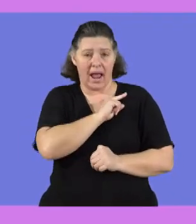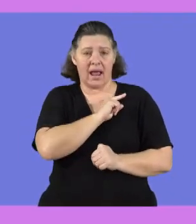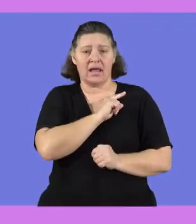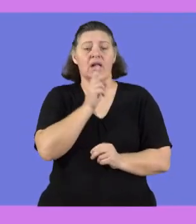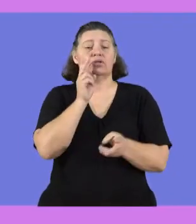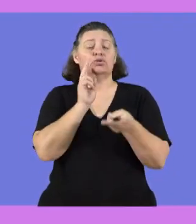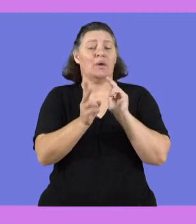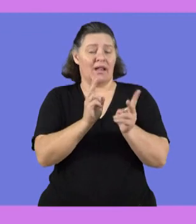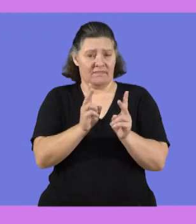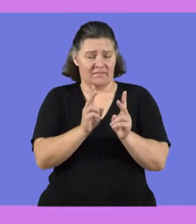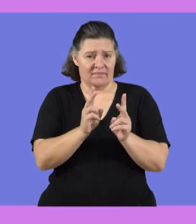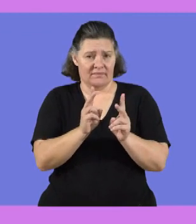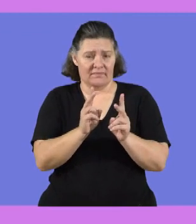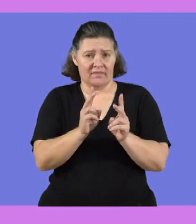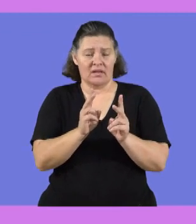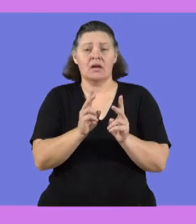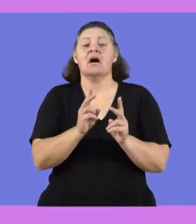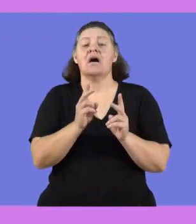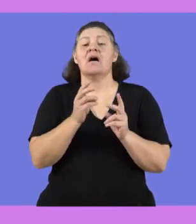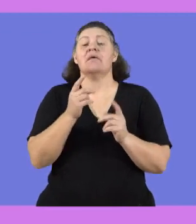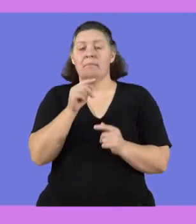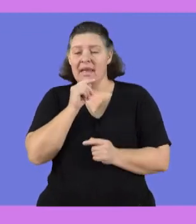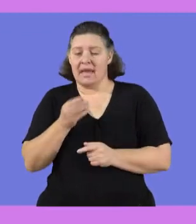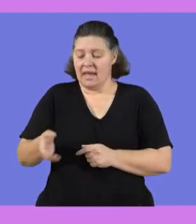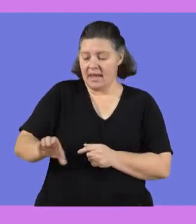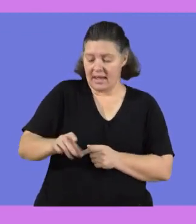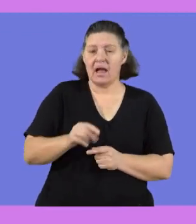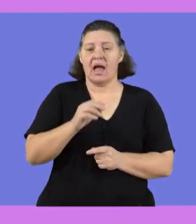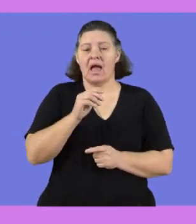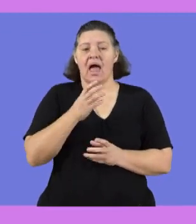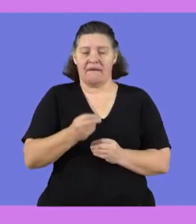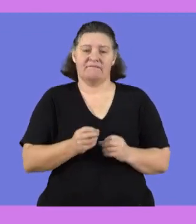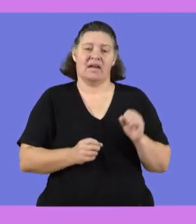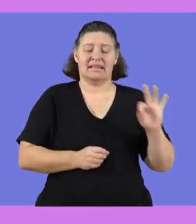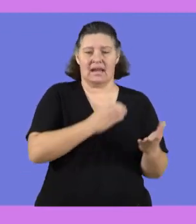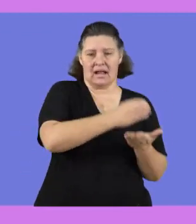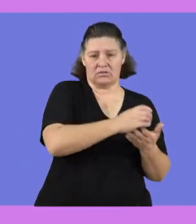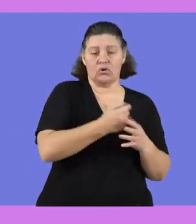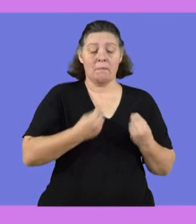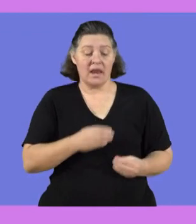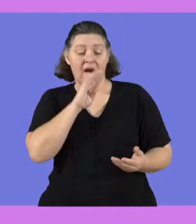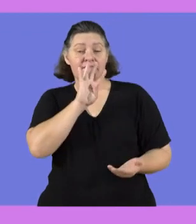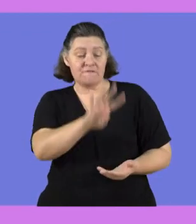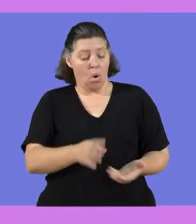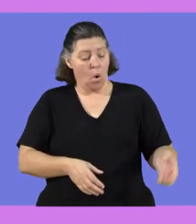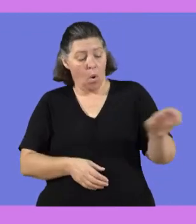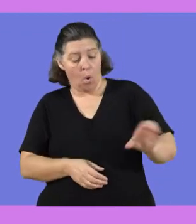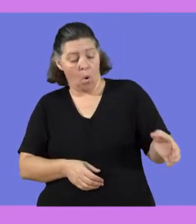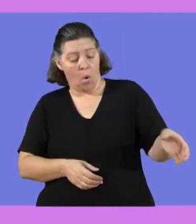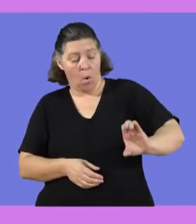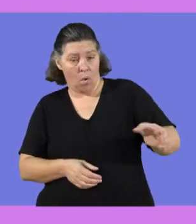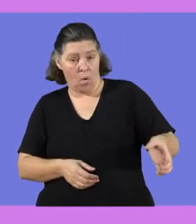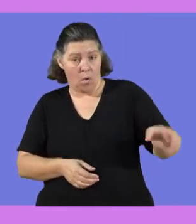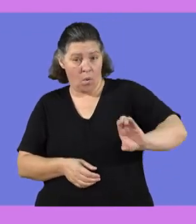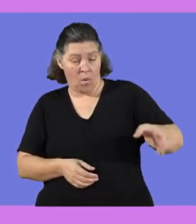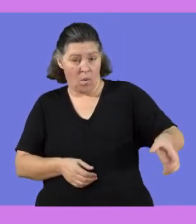say because for 12, for 3, we already have 12. We can as well say for 4, we are